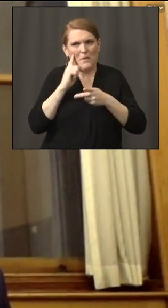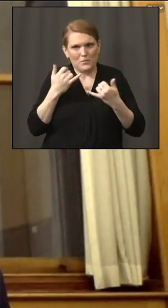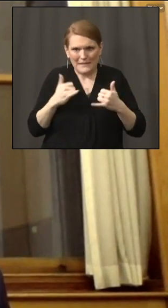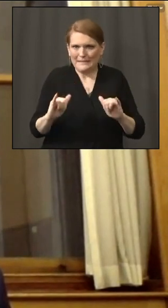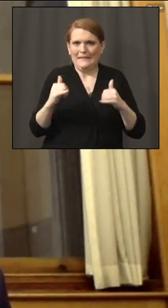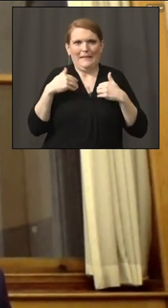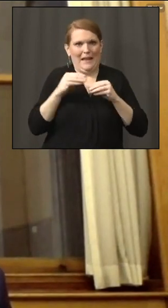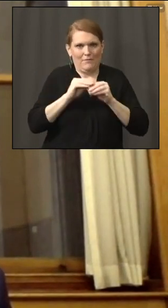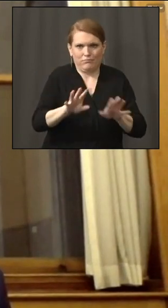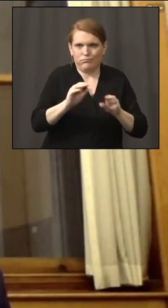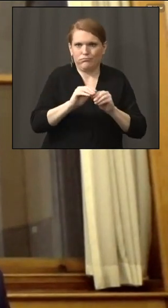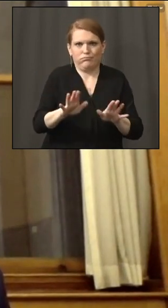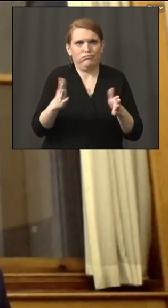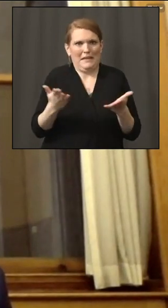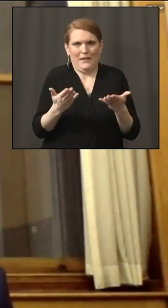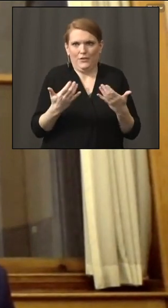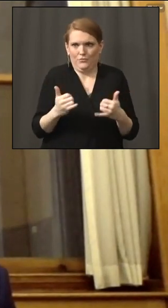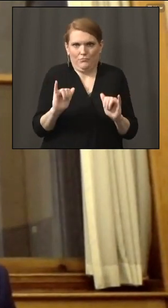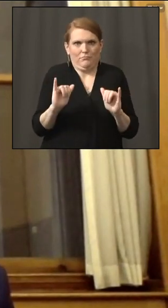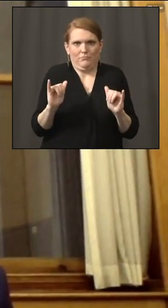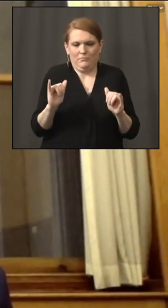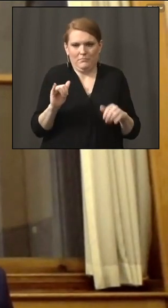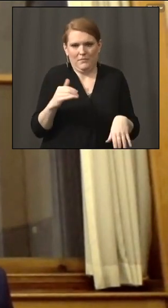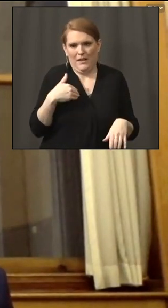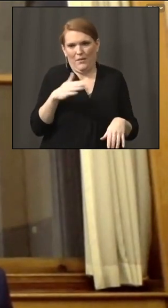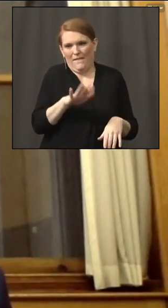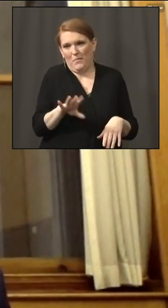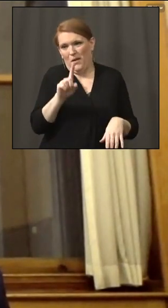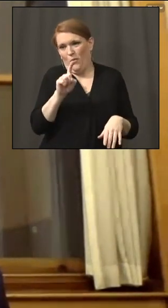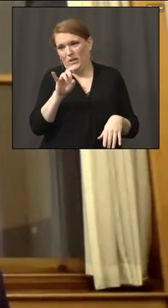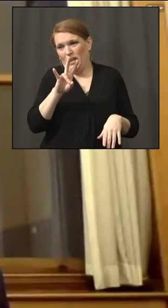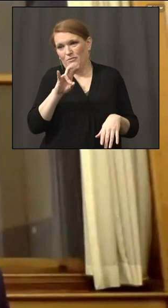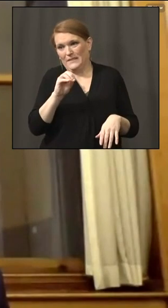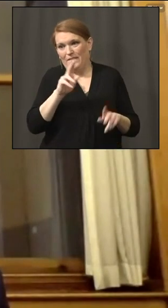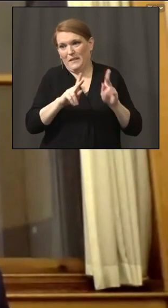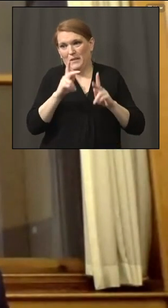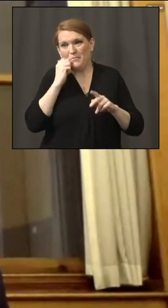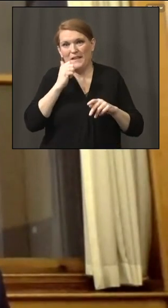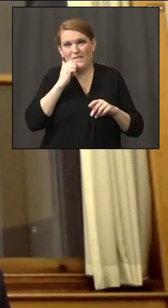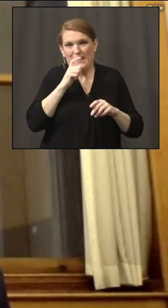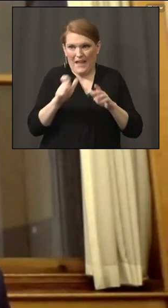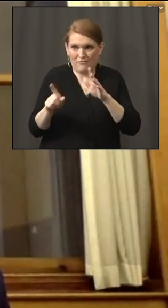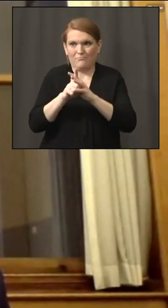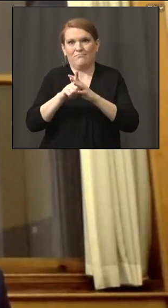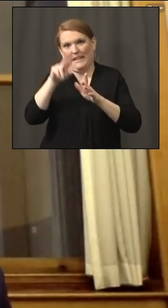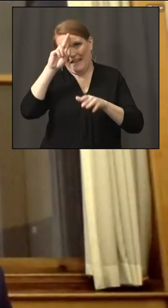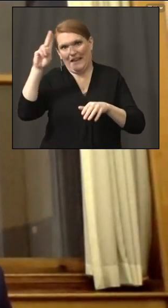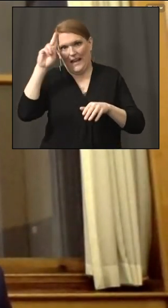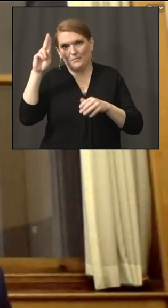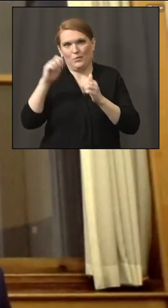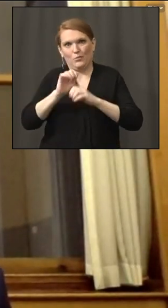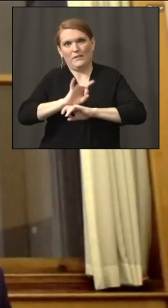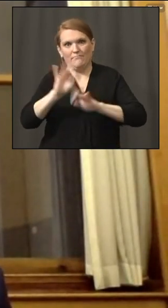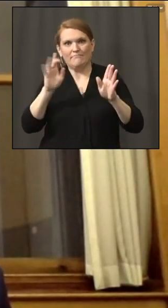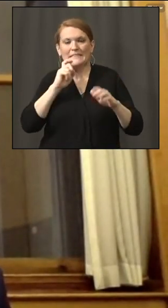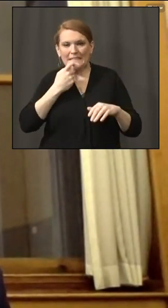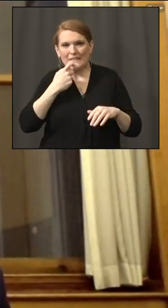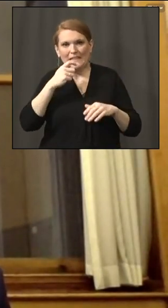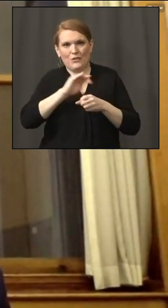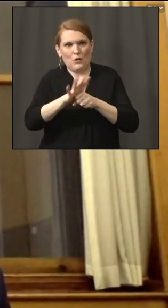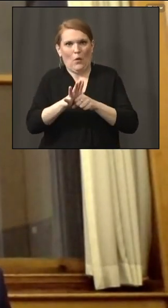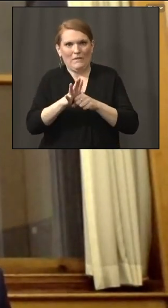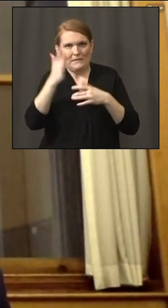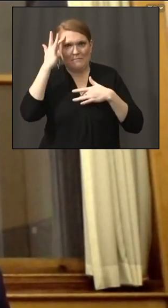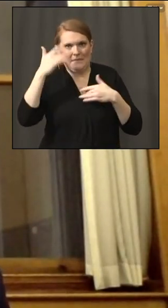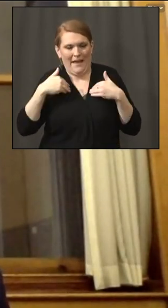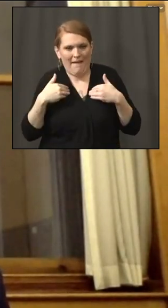we still have about 170 people a day checking into our hospitals with severe COVID. So, you know, as the governor's mentioned, you